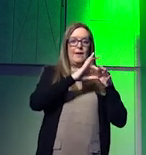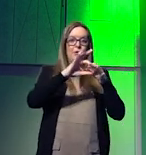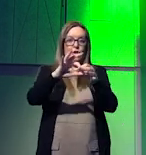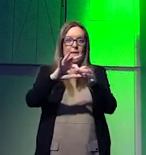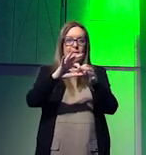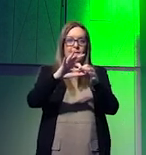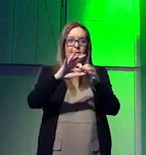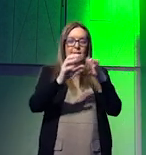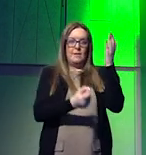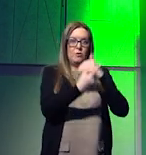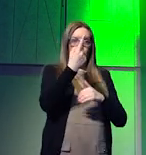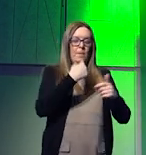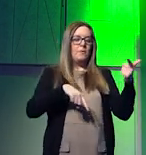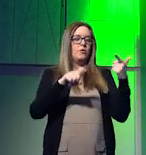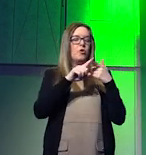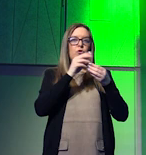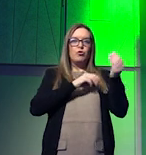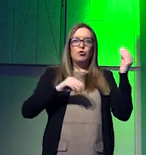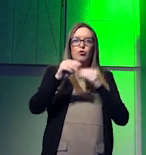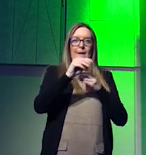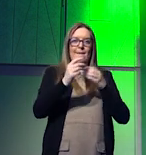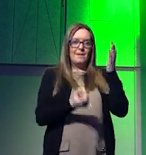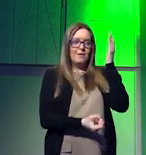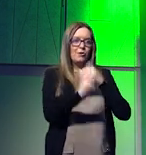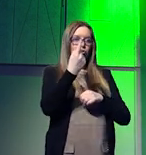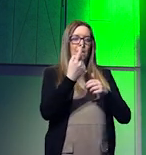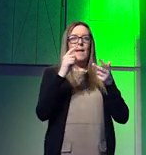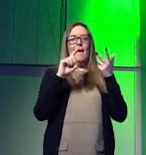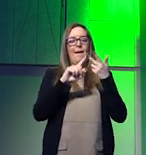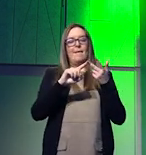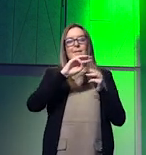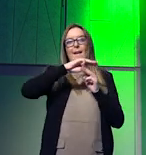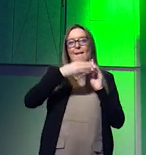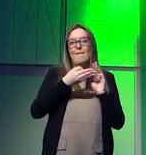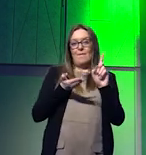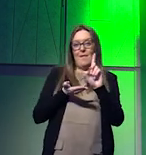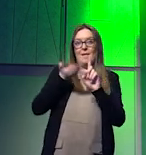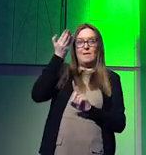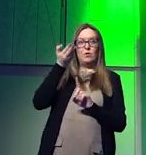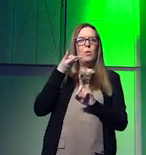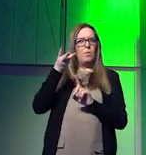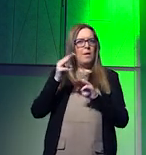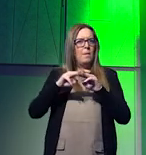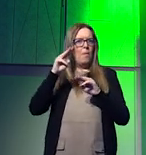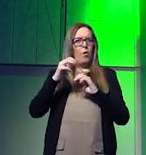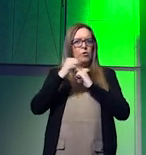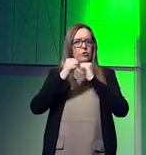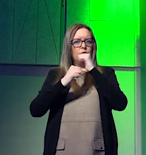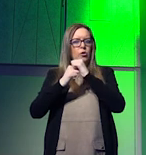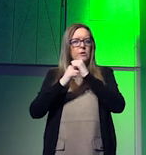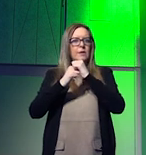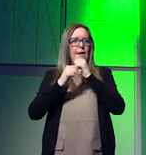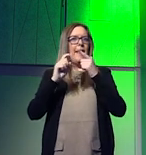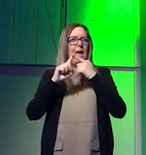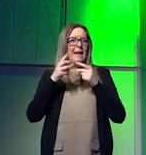something quite important as well inflation is slowly likely to become more structural and will have